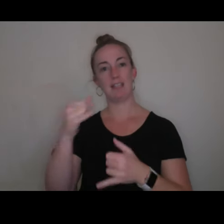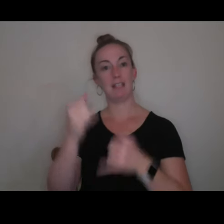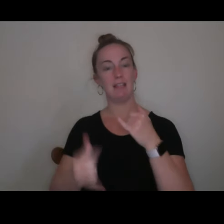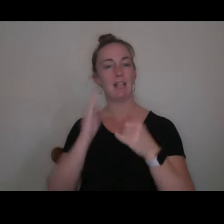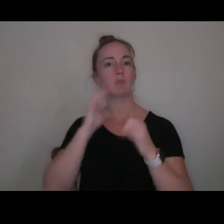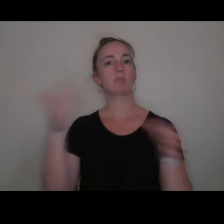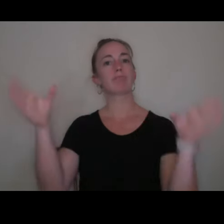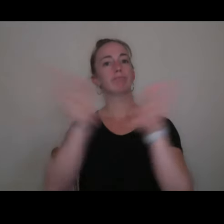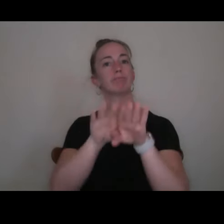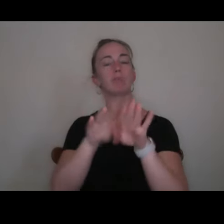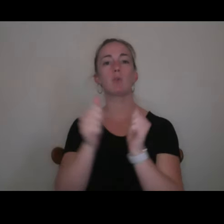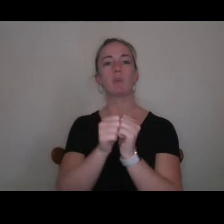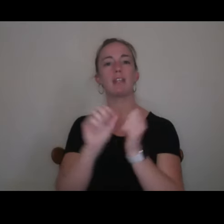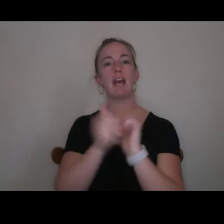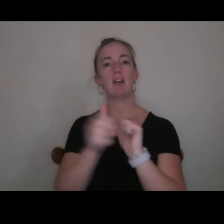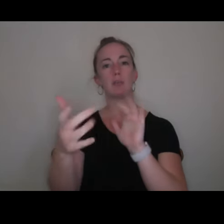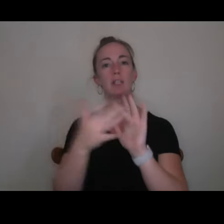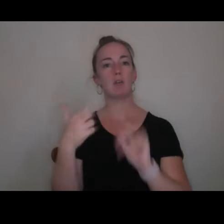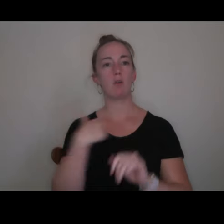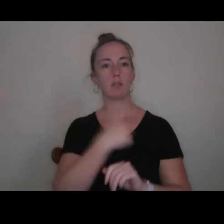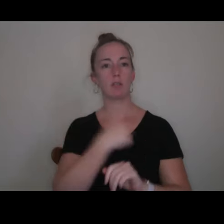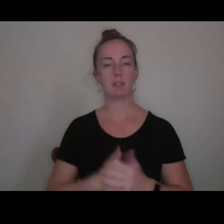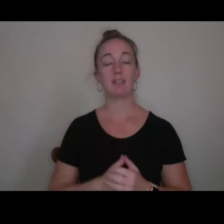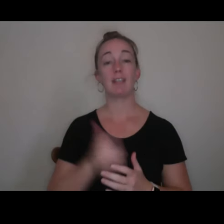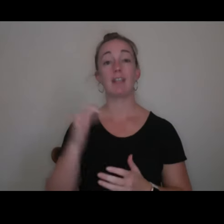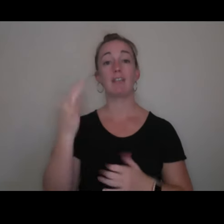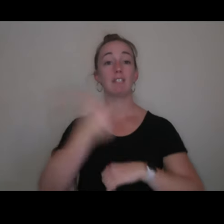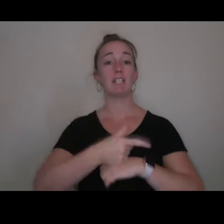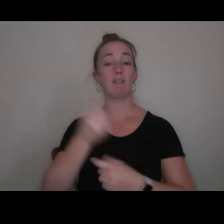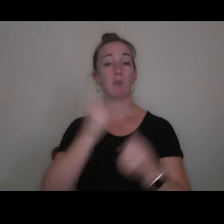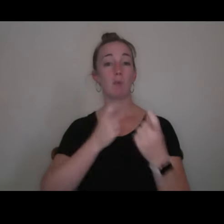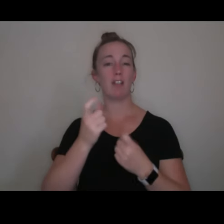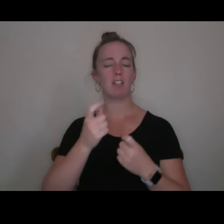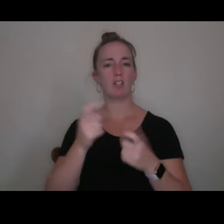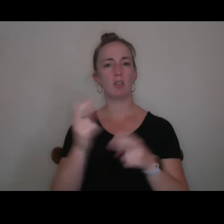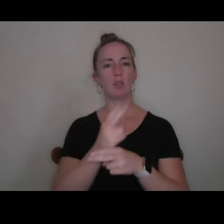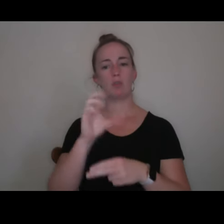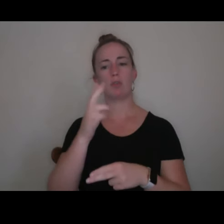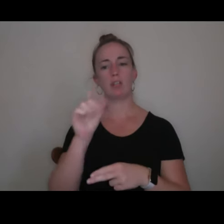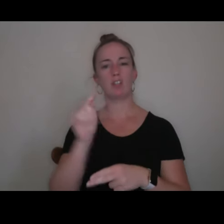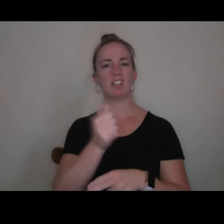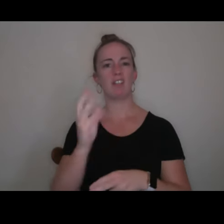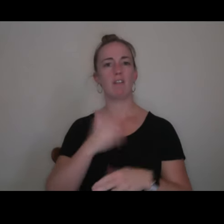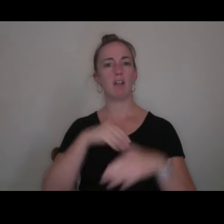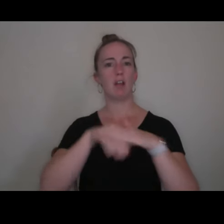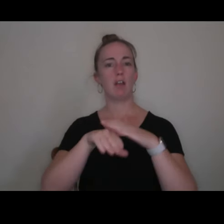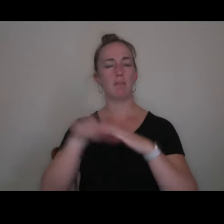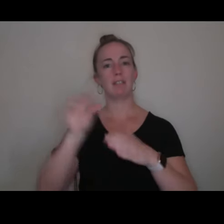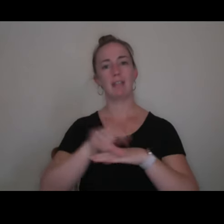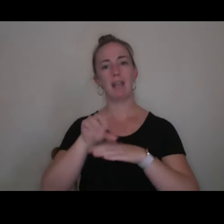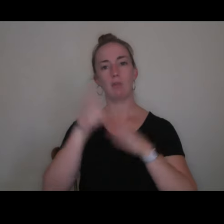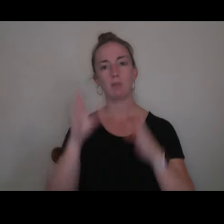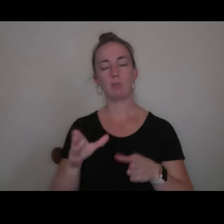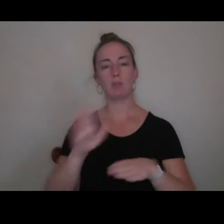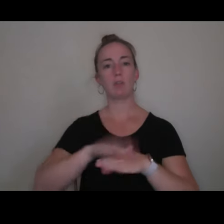us. If you have questions today, feel free to use the chat. We will have several of our admission counselors that are on the chat and happy to answer